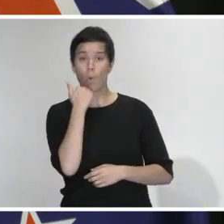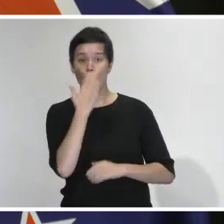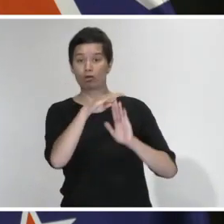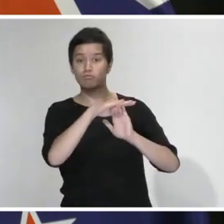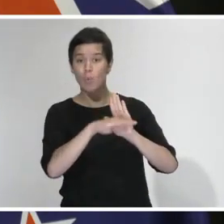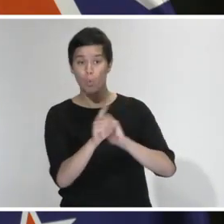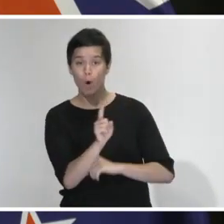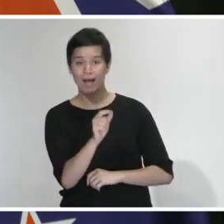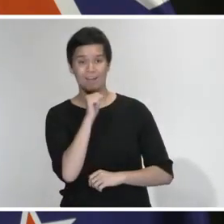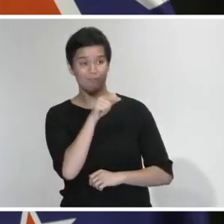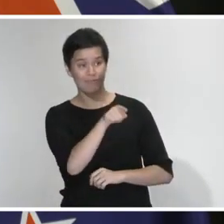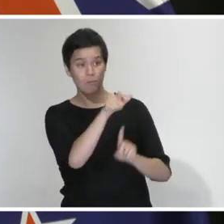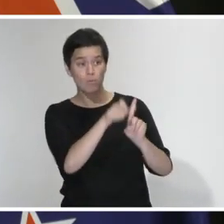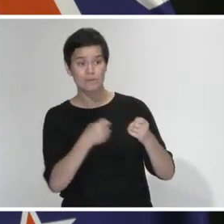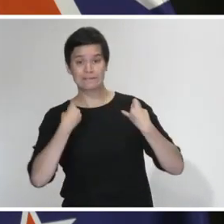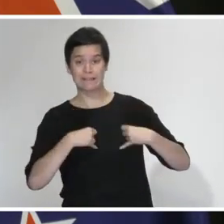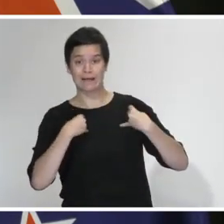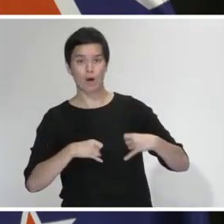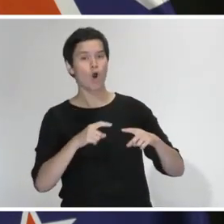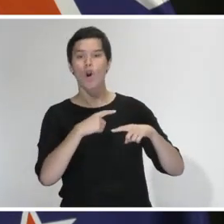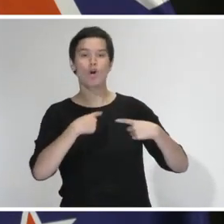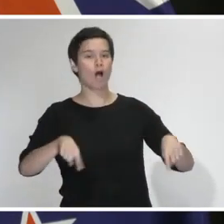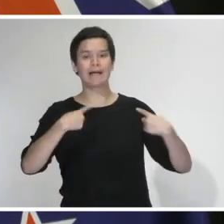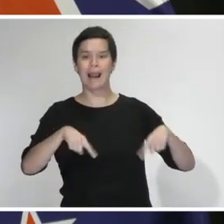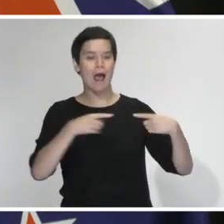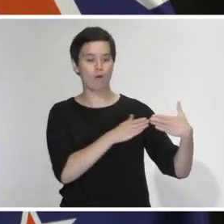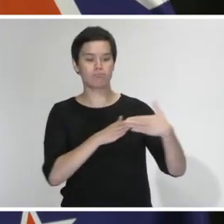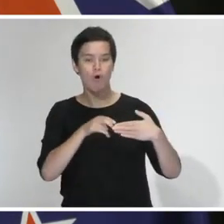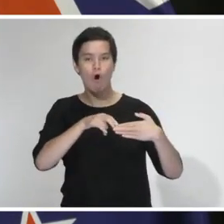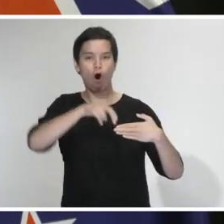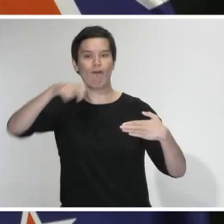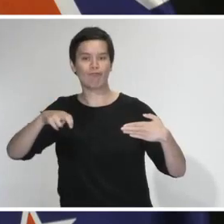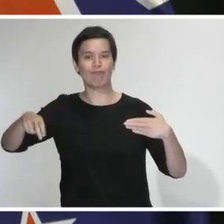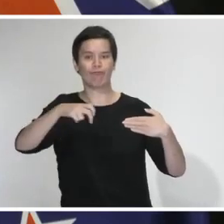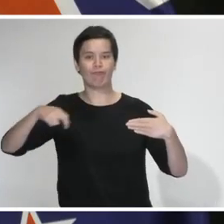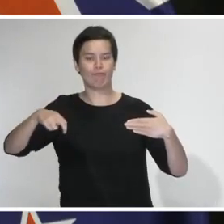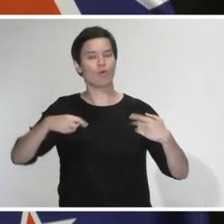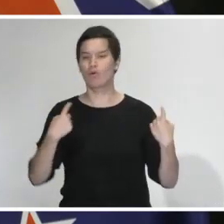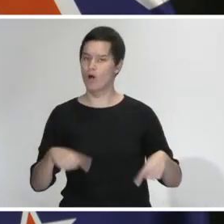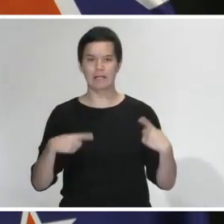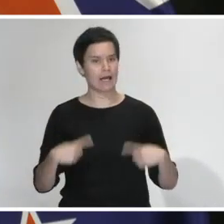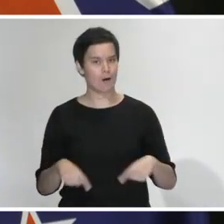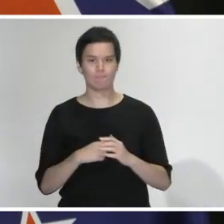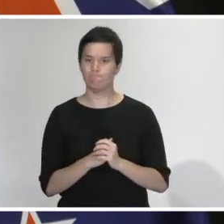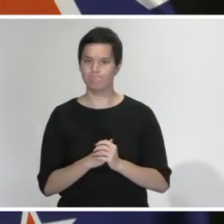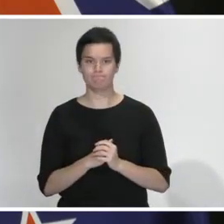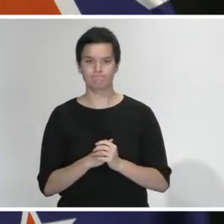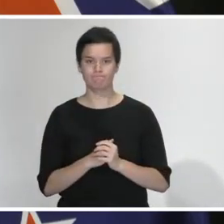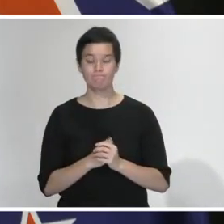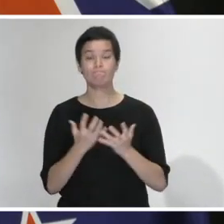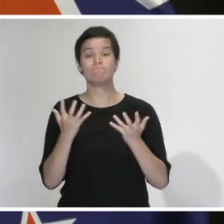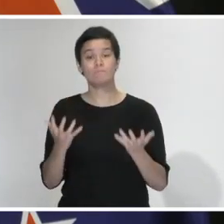disembark. And so I know specifically for the Hawke's Bay, I've been advised that those assurances were directly sought from